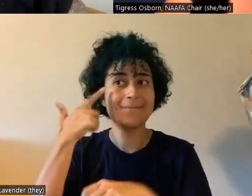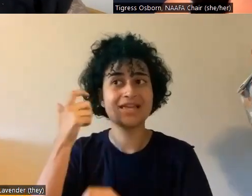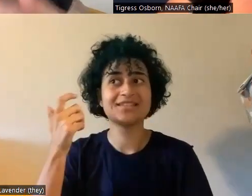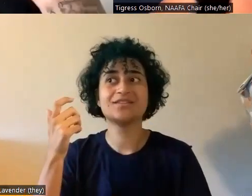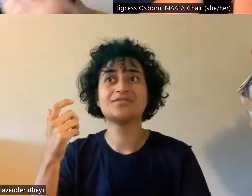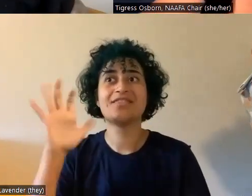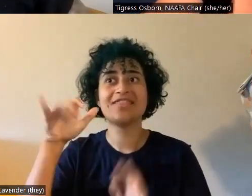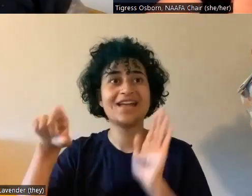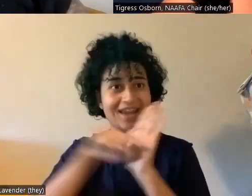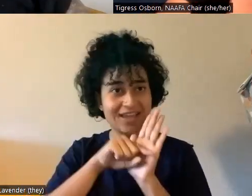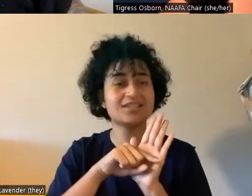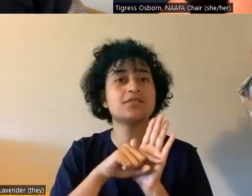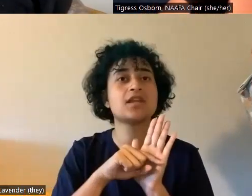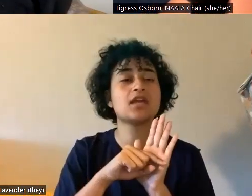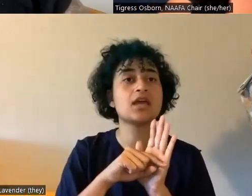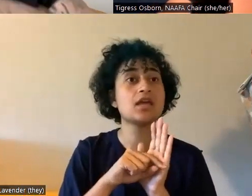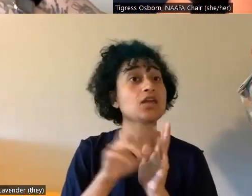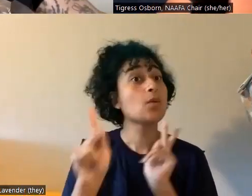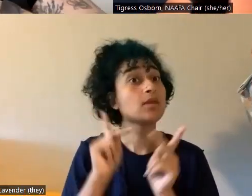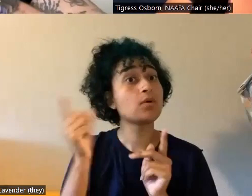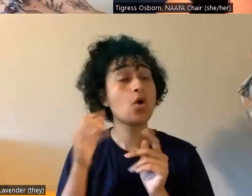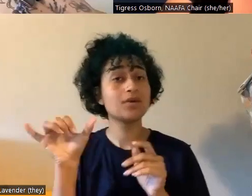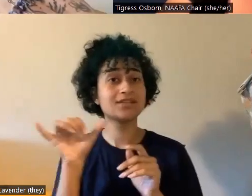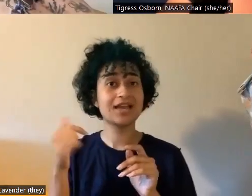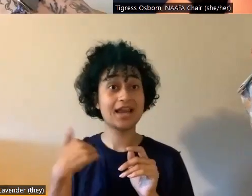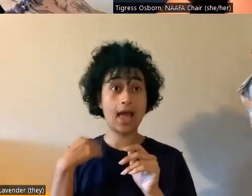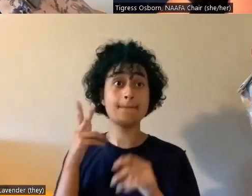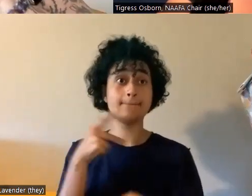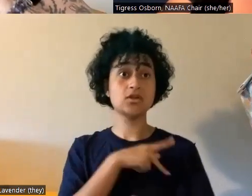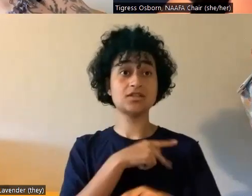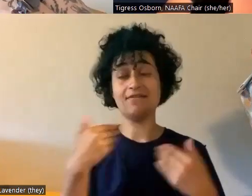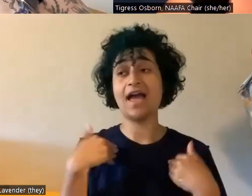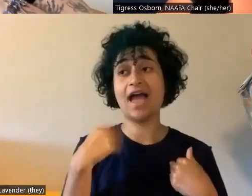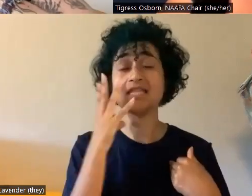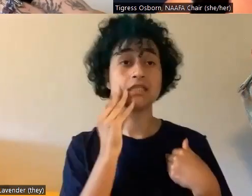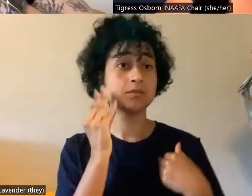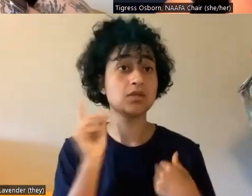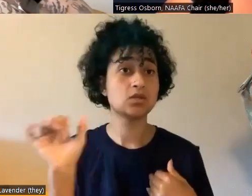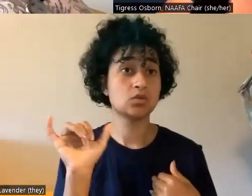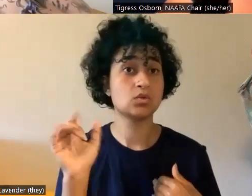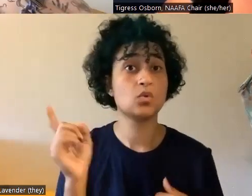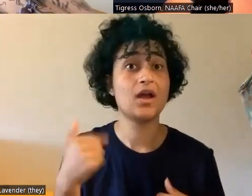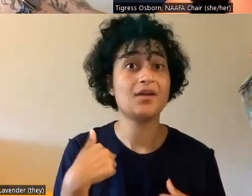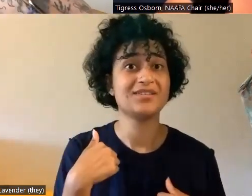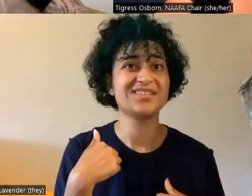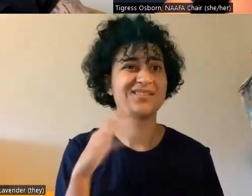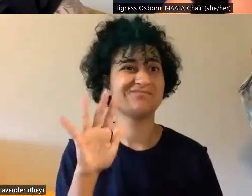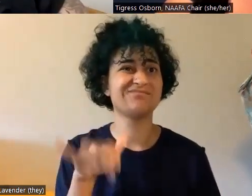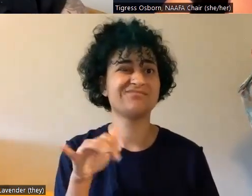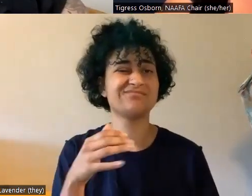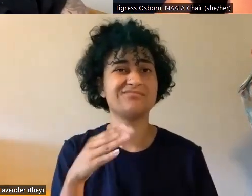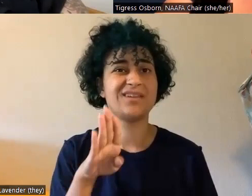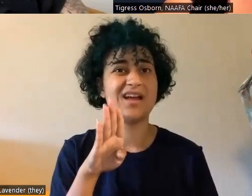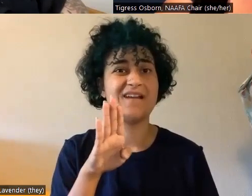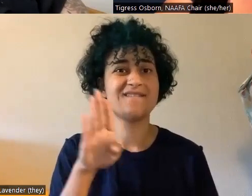Um, and one of them is people were always like, and I personally had this where I was like, my feet are always kind of dirty and like,